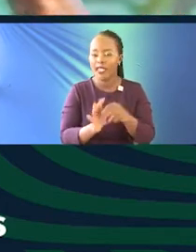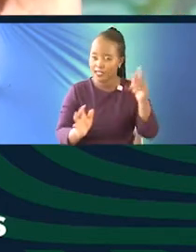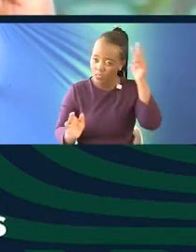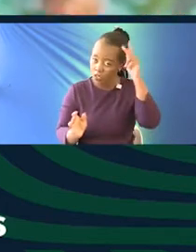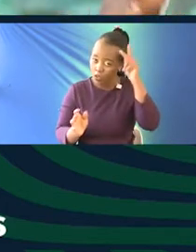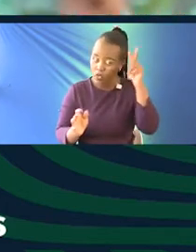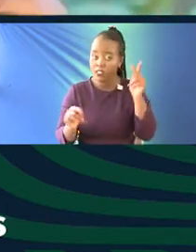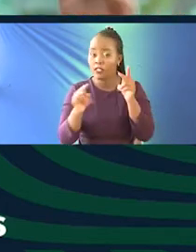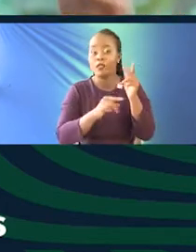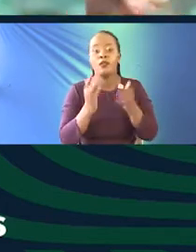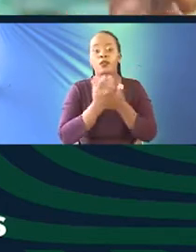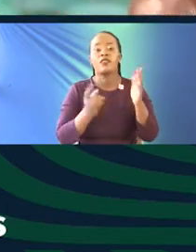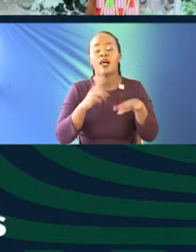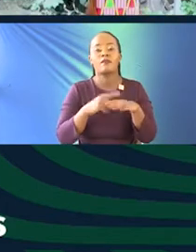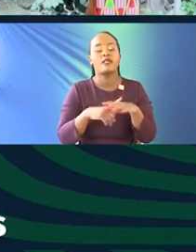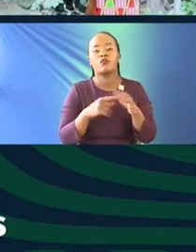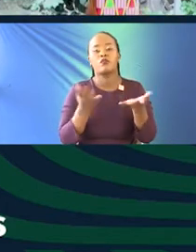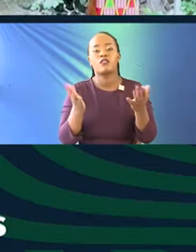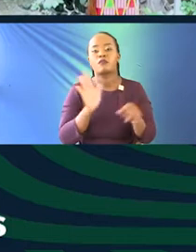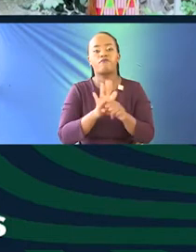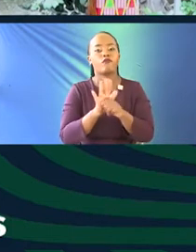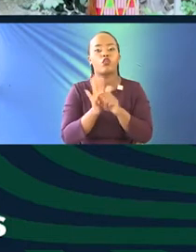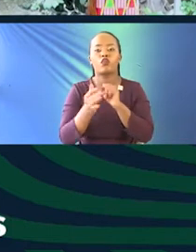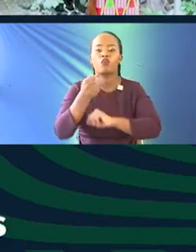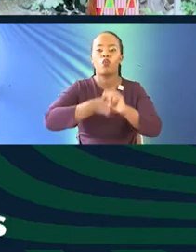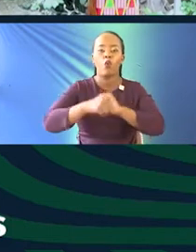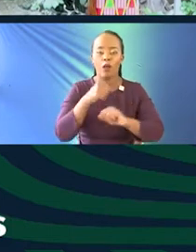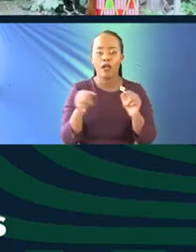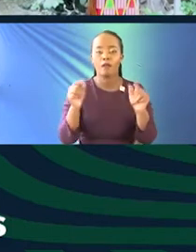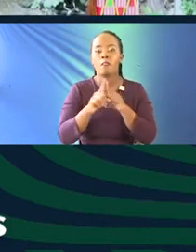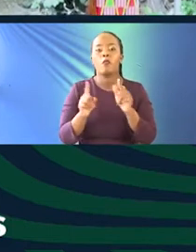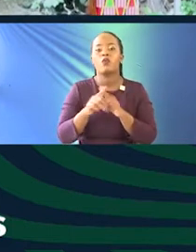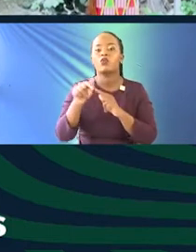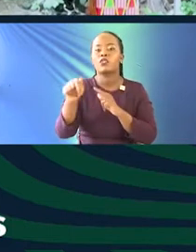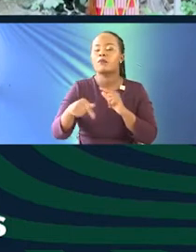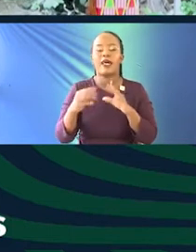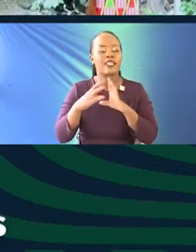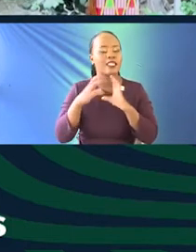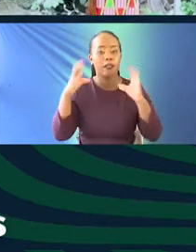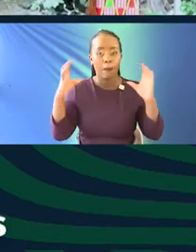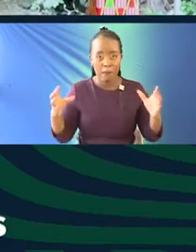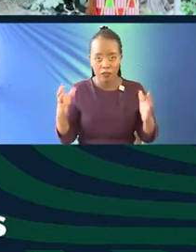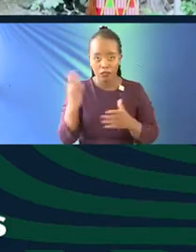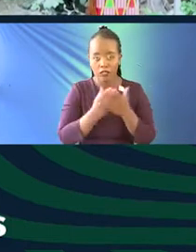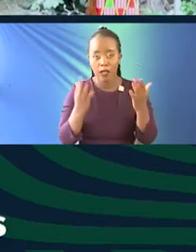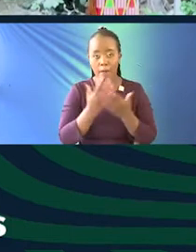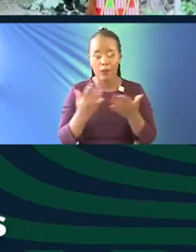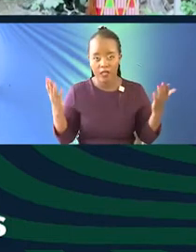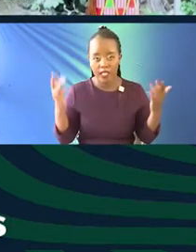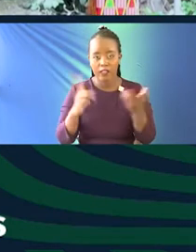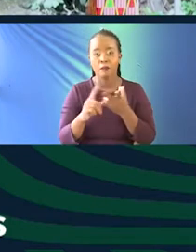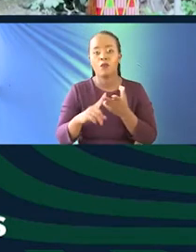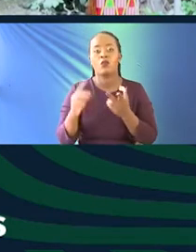we actually get overwhelmed with everything that we have to do. And the retail side, the demand is so huge for some of our products that the